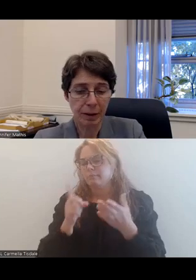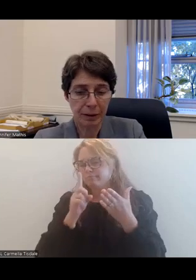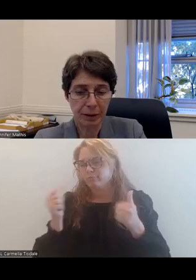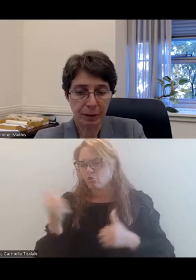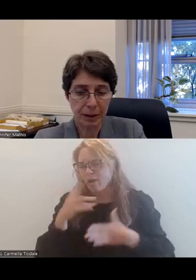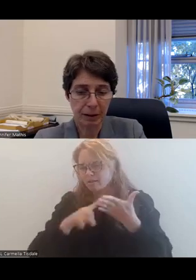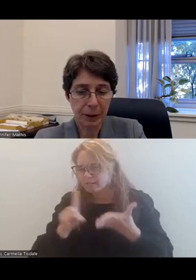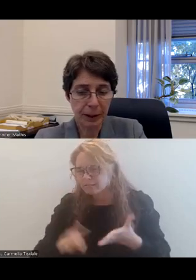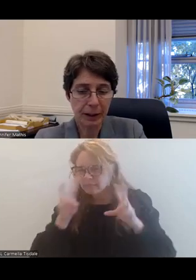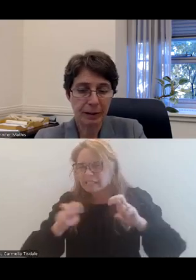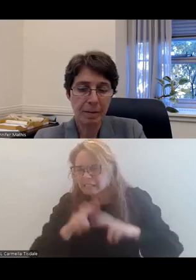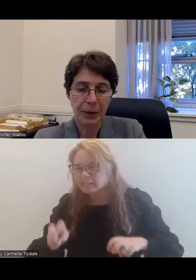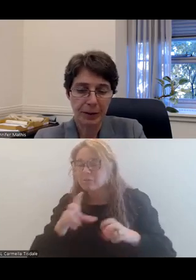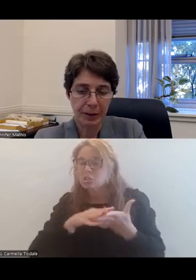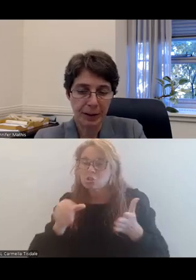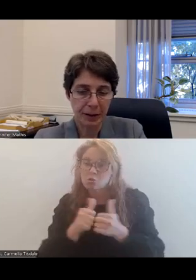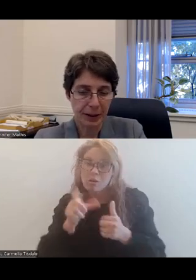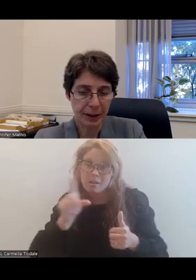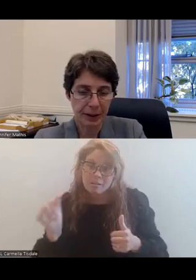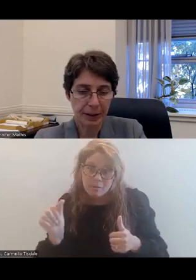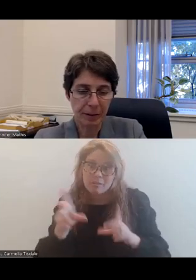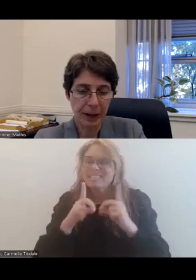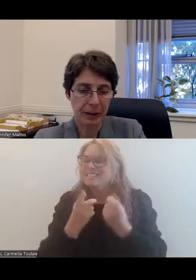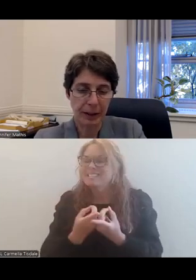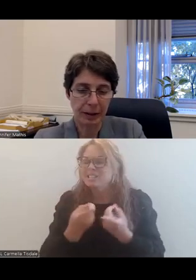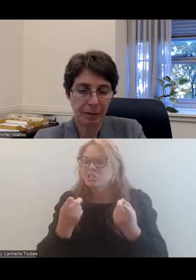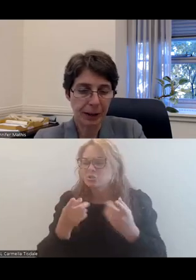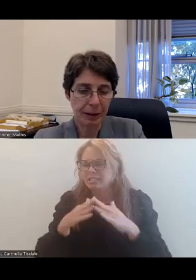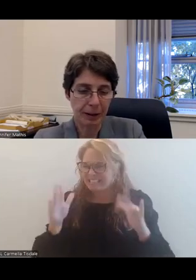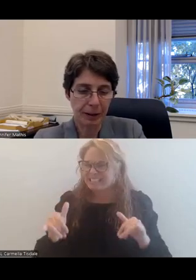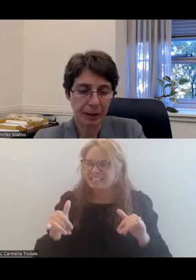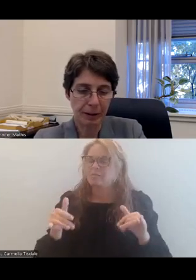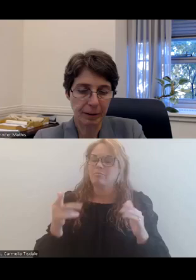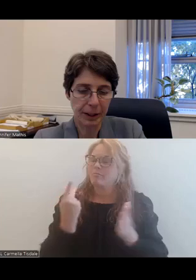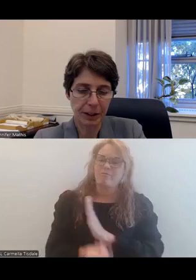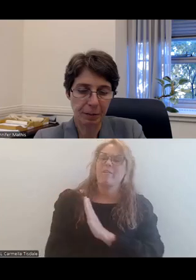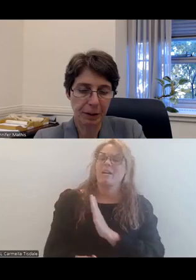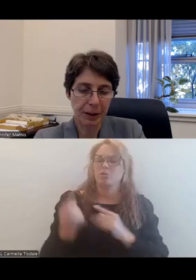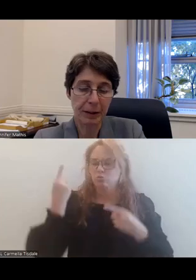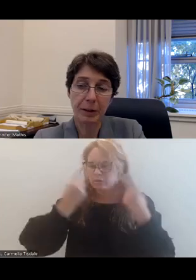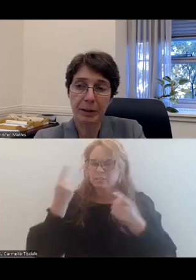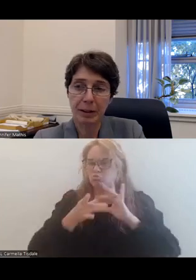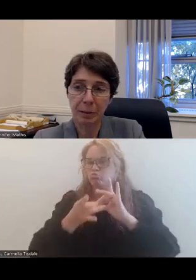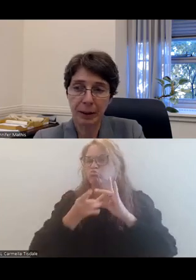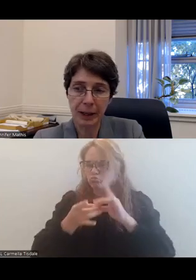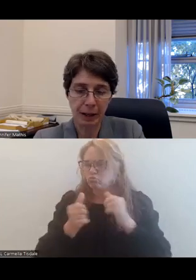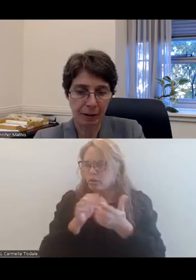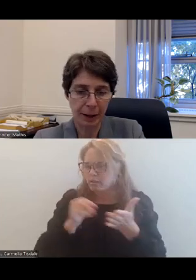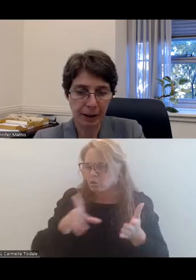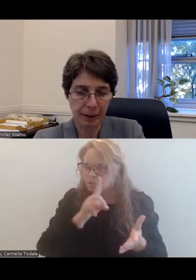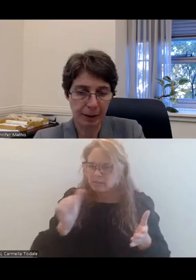assessments involved students with disabilities, the district systematically failed to consider the relationship between a student's